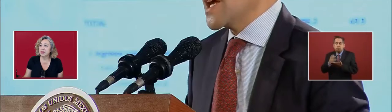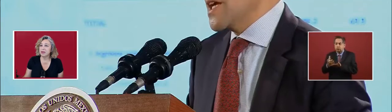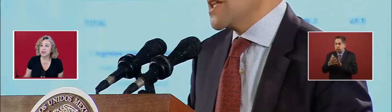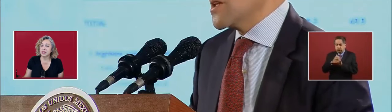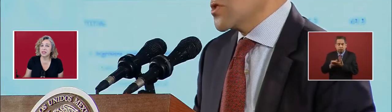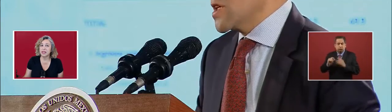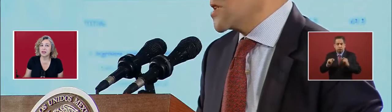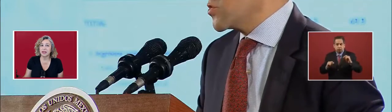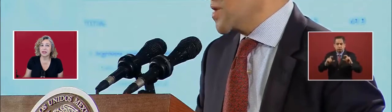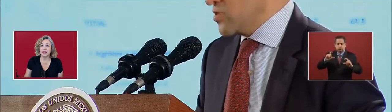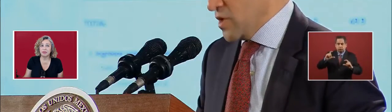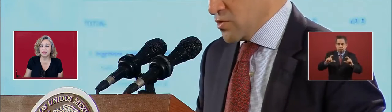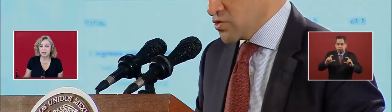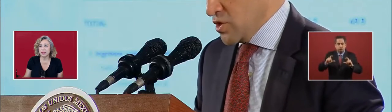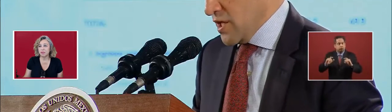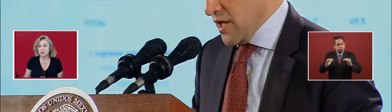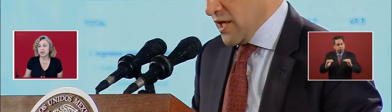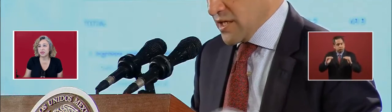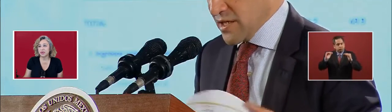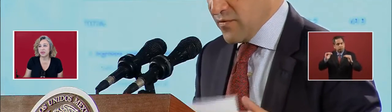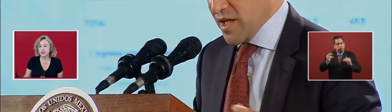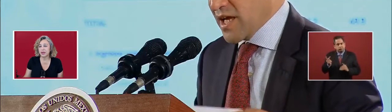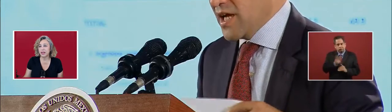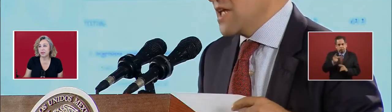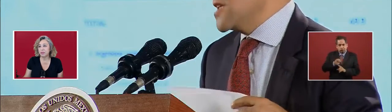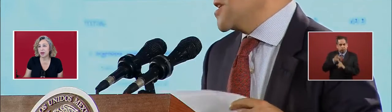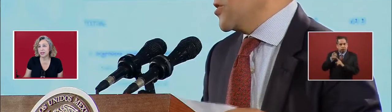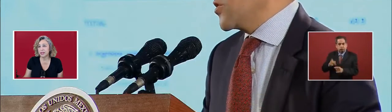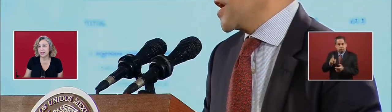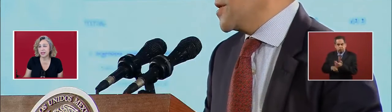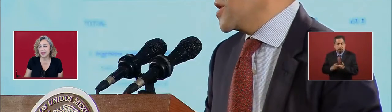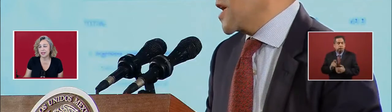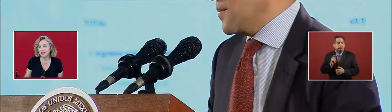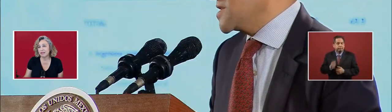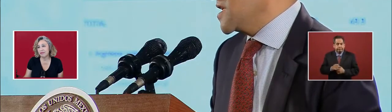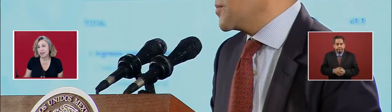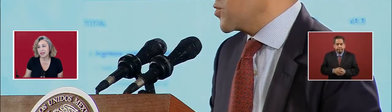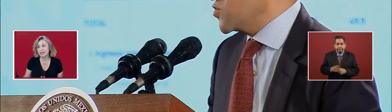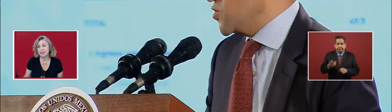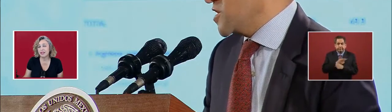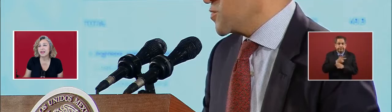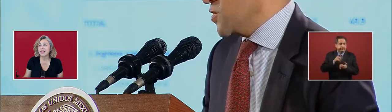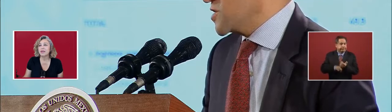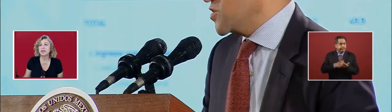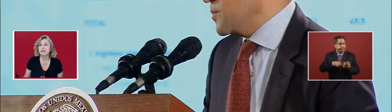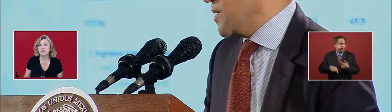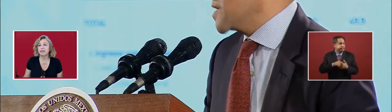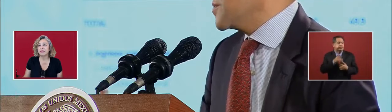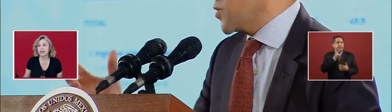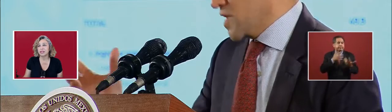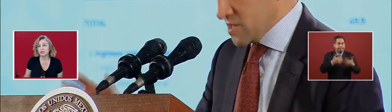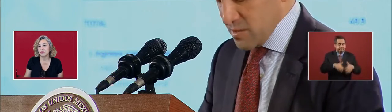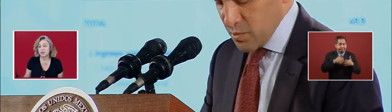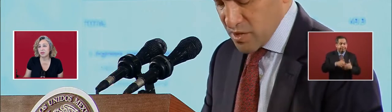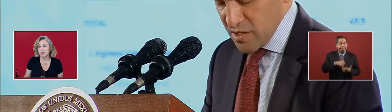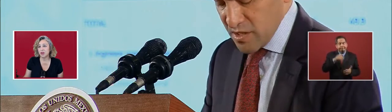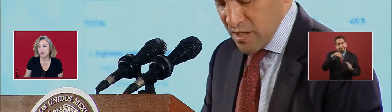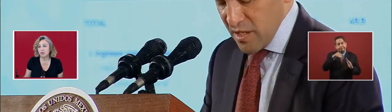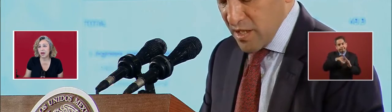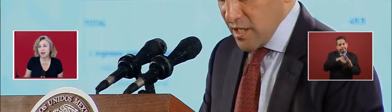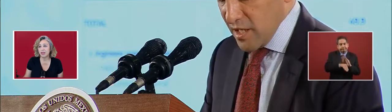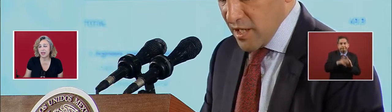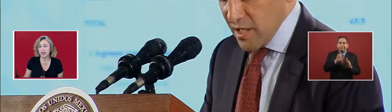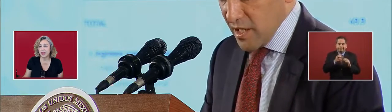But... You can see that... That was about the petro... And the prices... And that they've affected... They believe that affects...